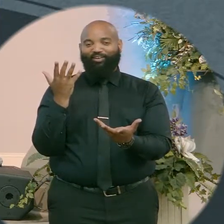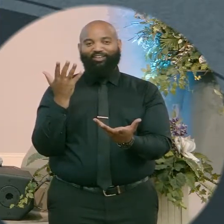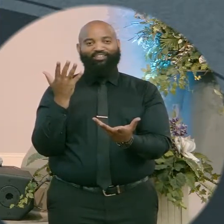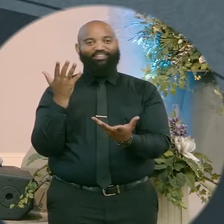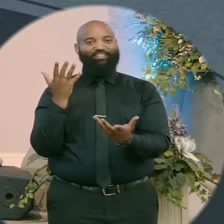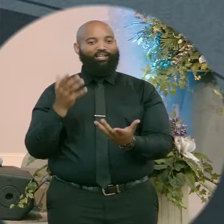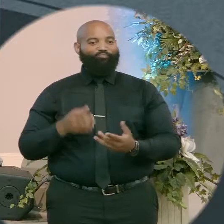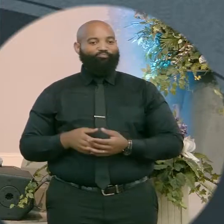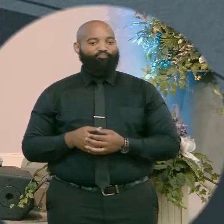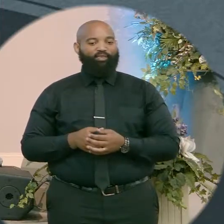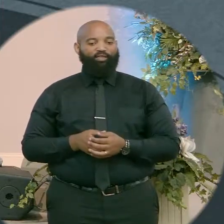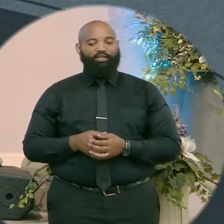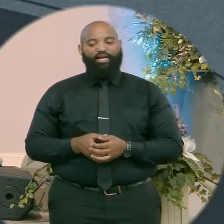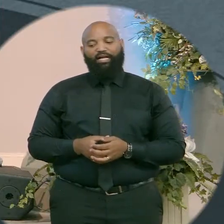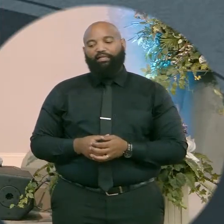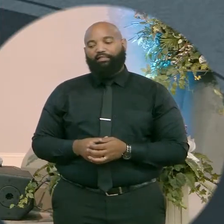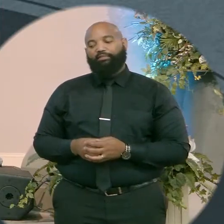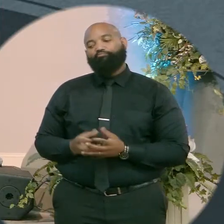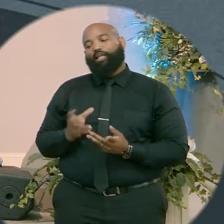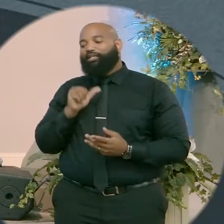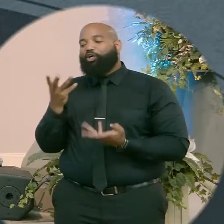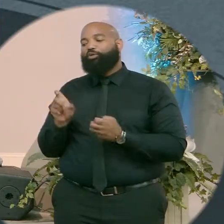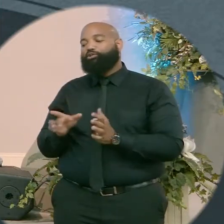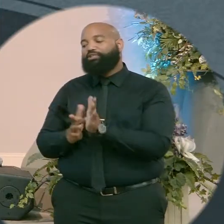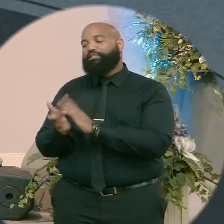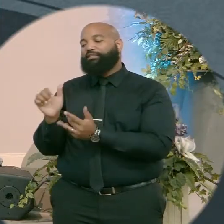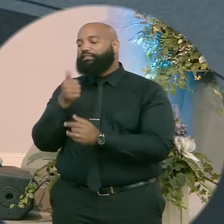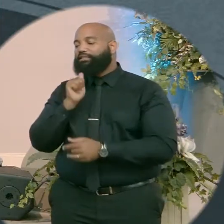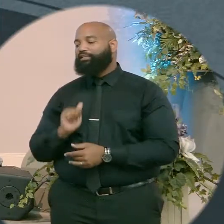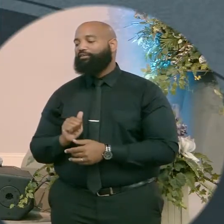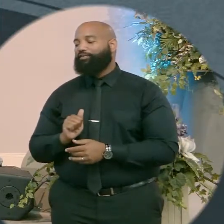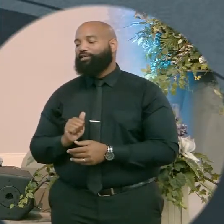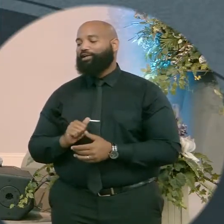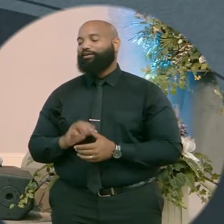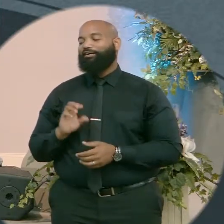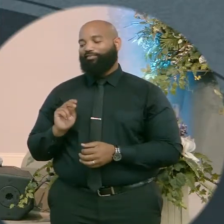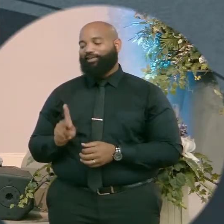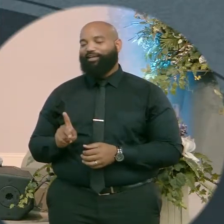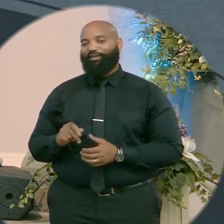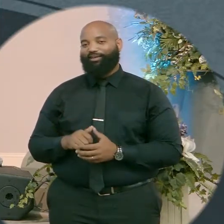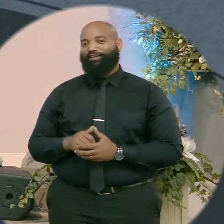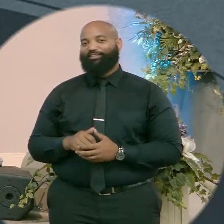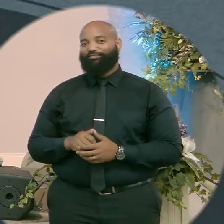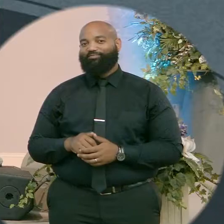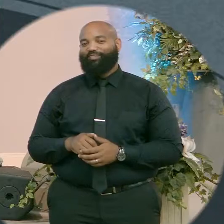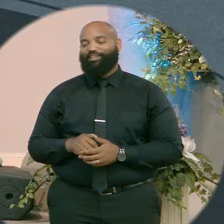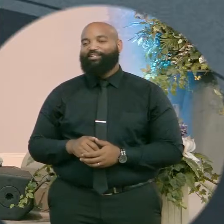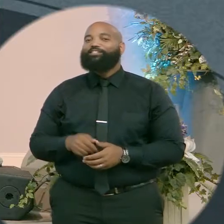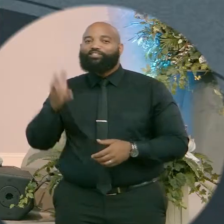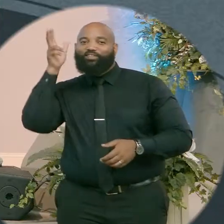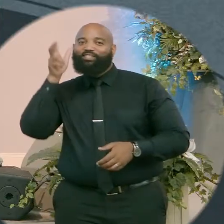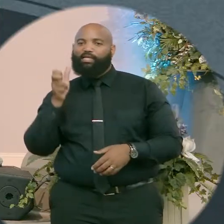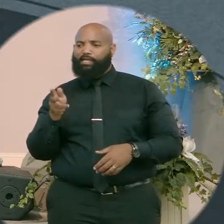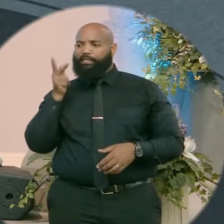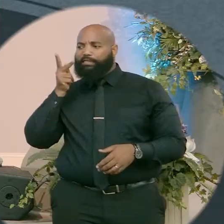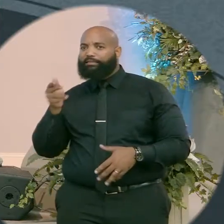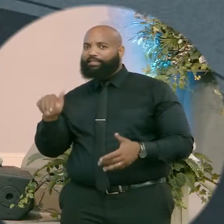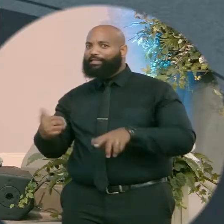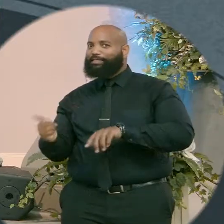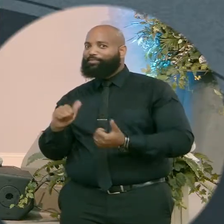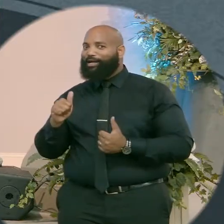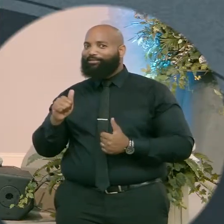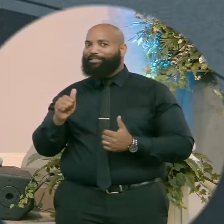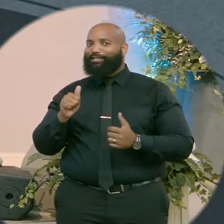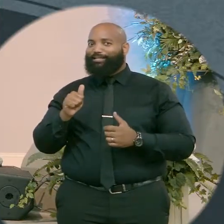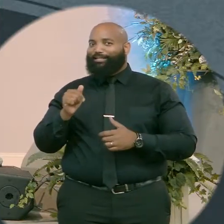Satan was at the baptism. He heard it all. He heard it. He knew that the suffering and death of Jesus would mean his doom